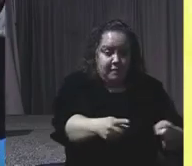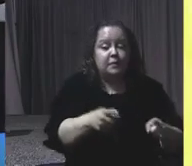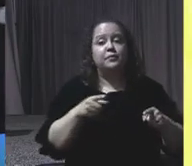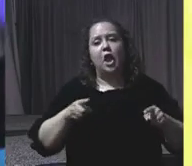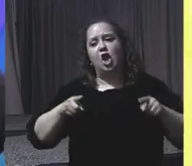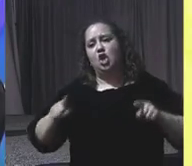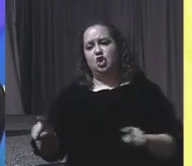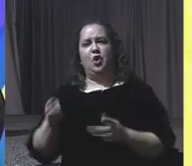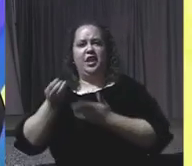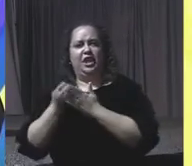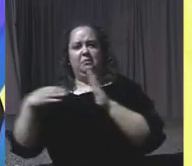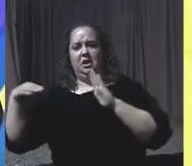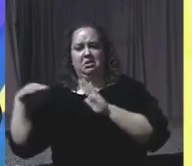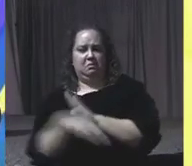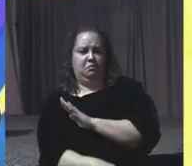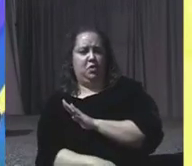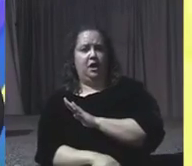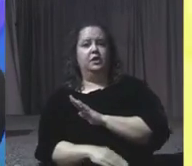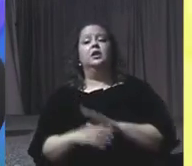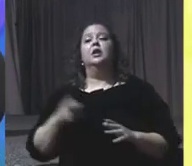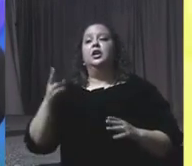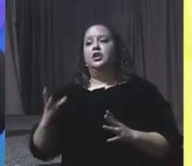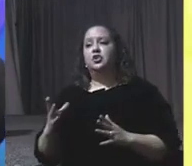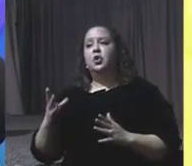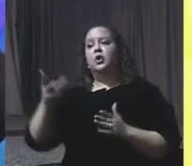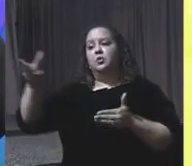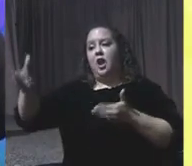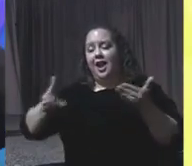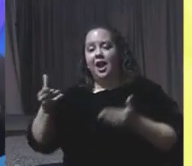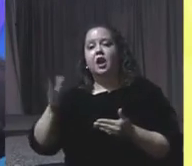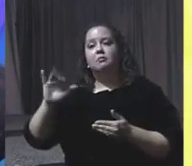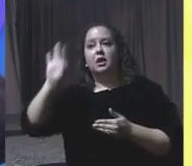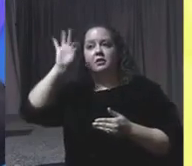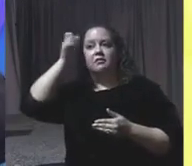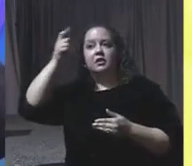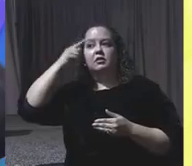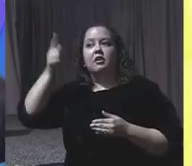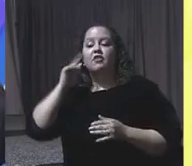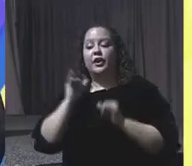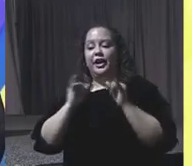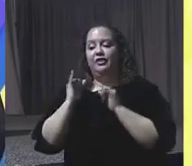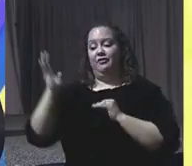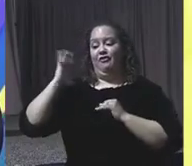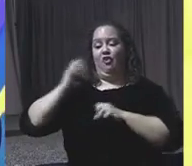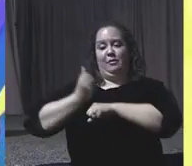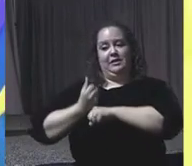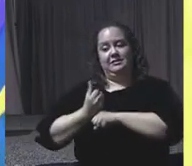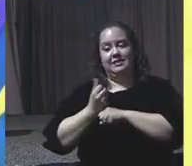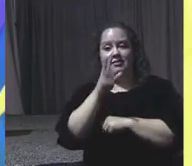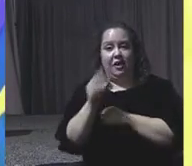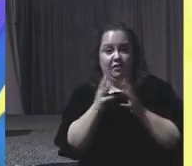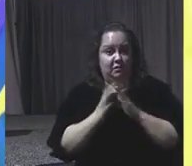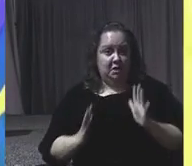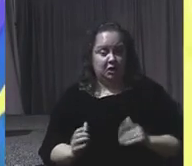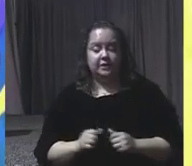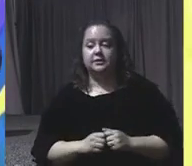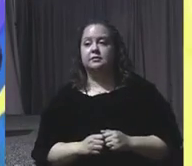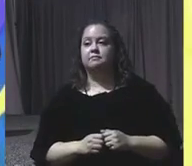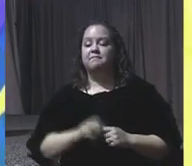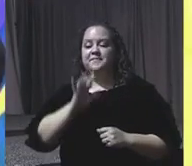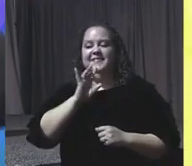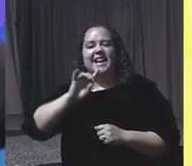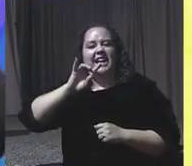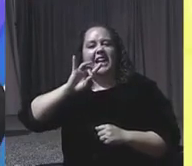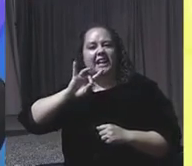historians were hired by the federal government to interview formerly enslaved African Americans. When 82-year